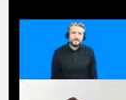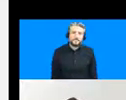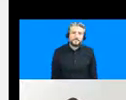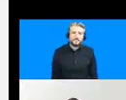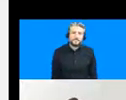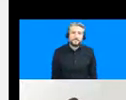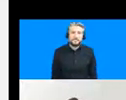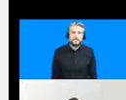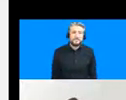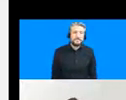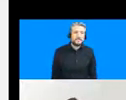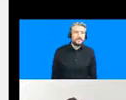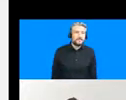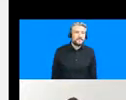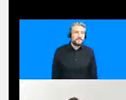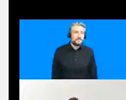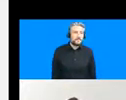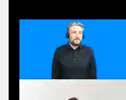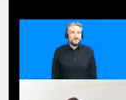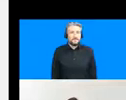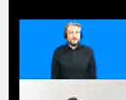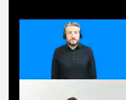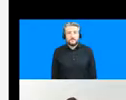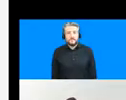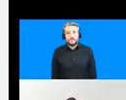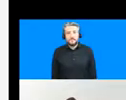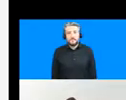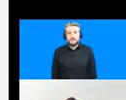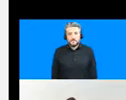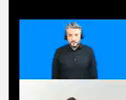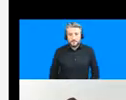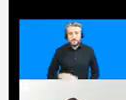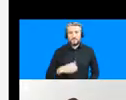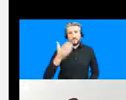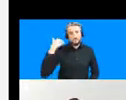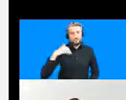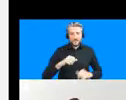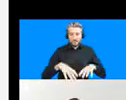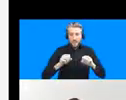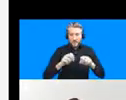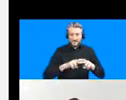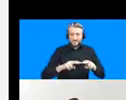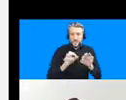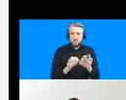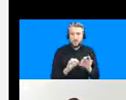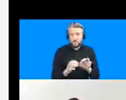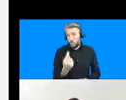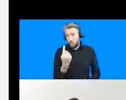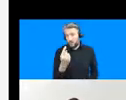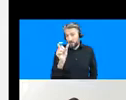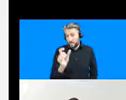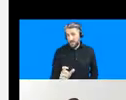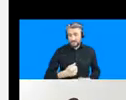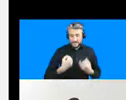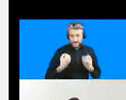breakdown of covert 19 cases in karachi so it's so the story begins in february and then starts off with one case and slowly it